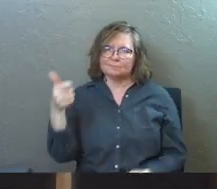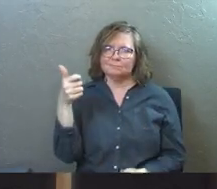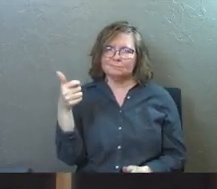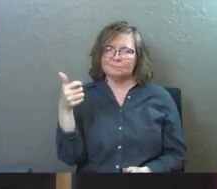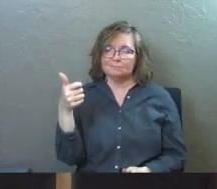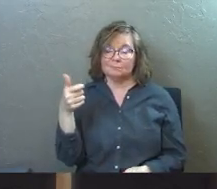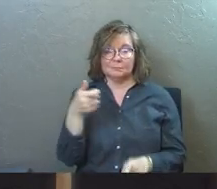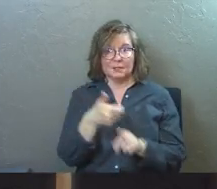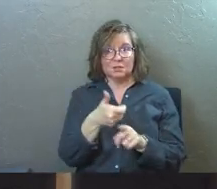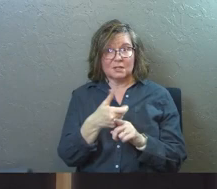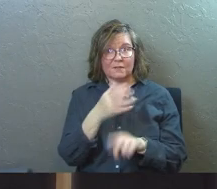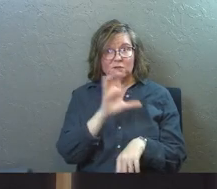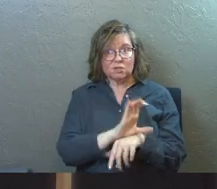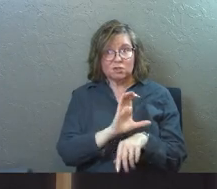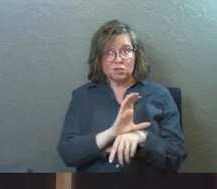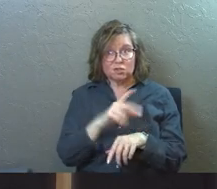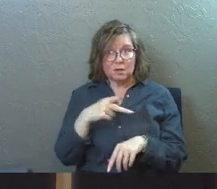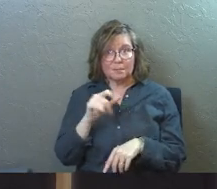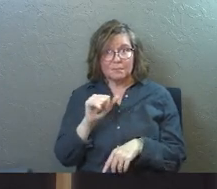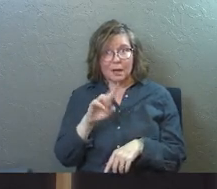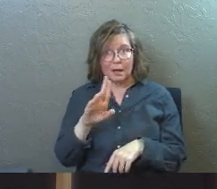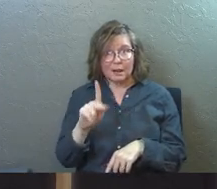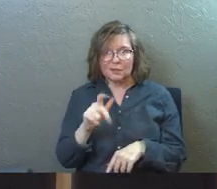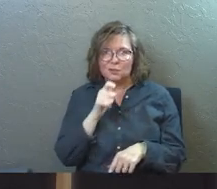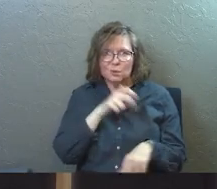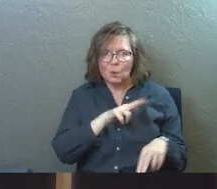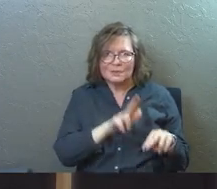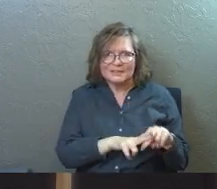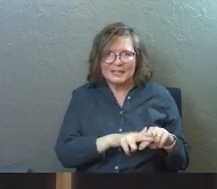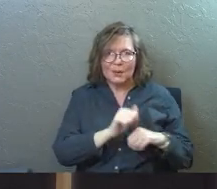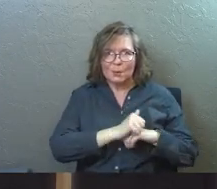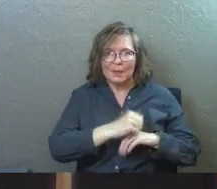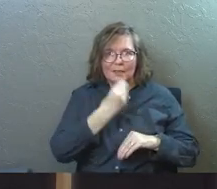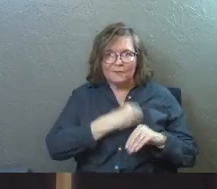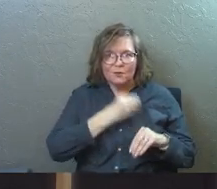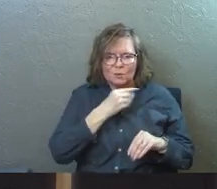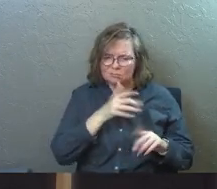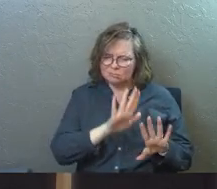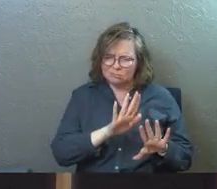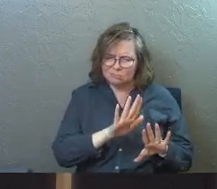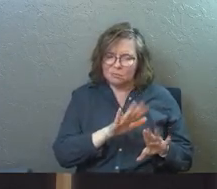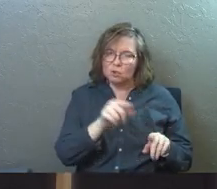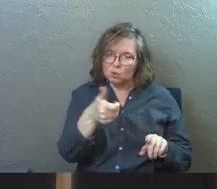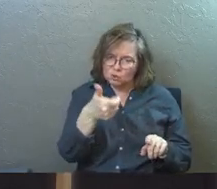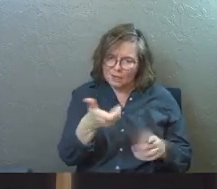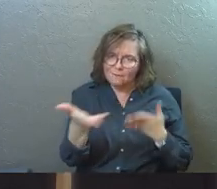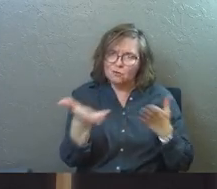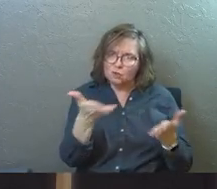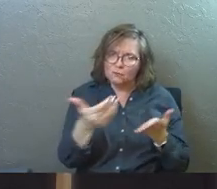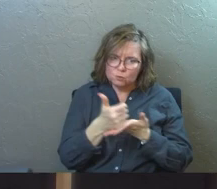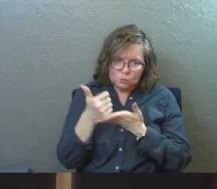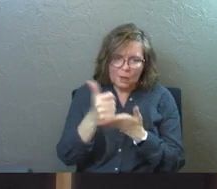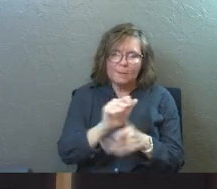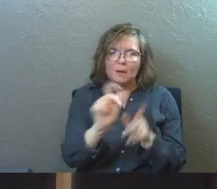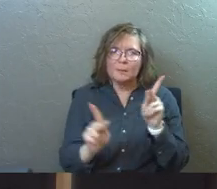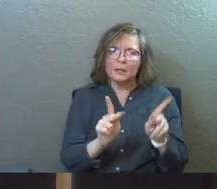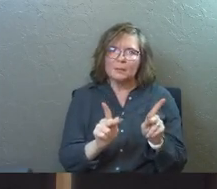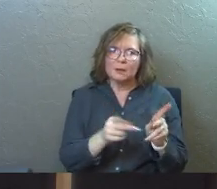If you're at a church potluck, you don't sit down with your food. You're the one who serves at the church potluck.